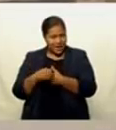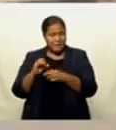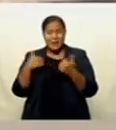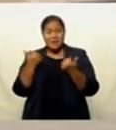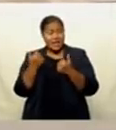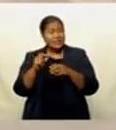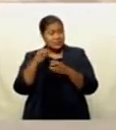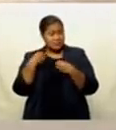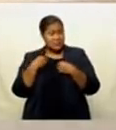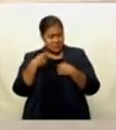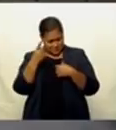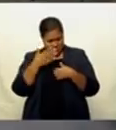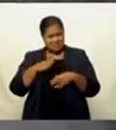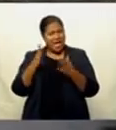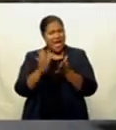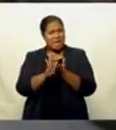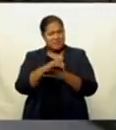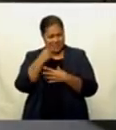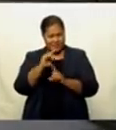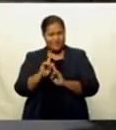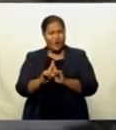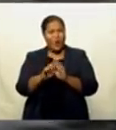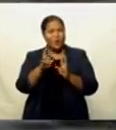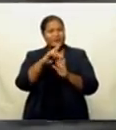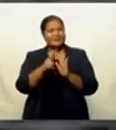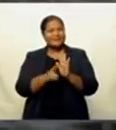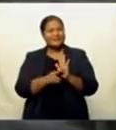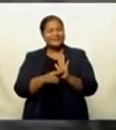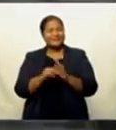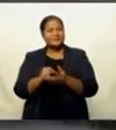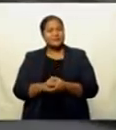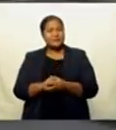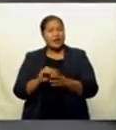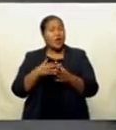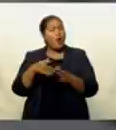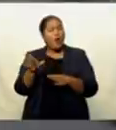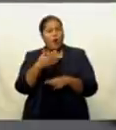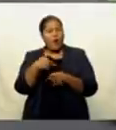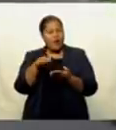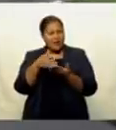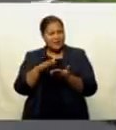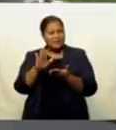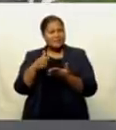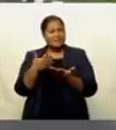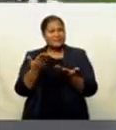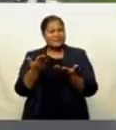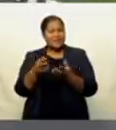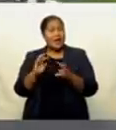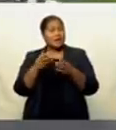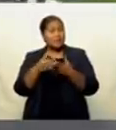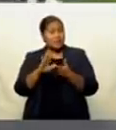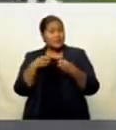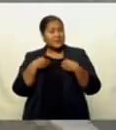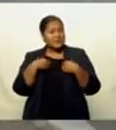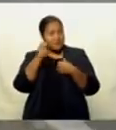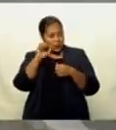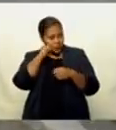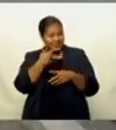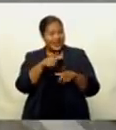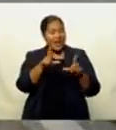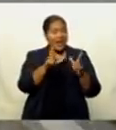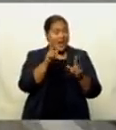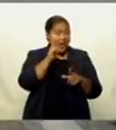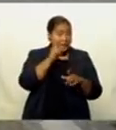to adhere to the protocols that have been set out. Only essential and approved businesses are allowed to operate in the Lamy, Suva and Nosori containment zones.